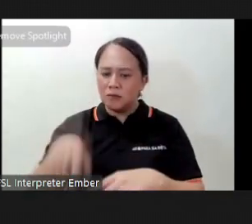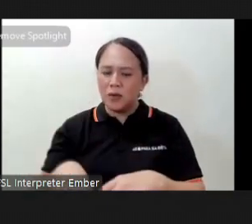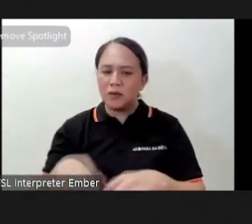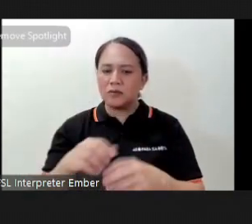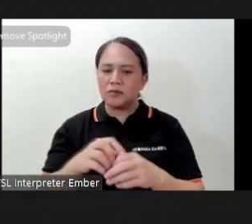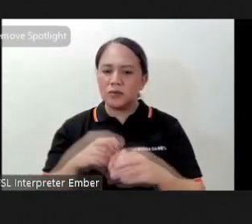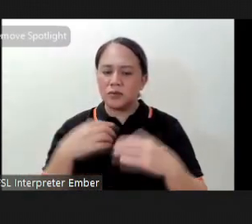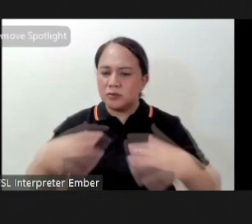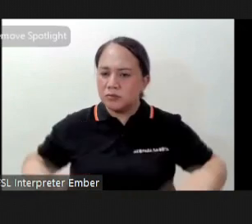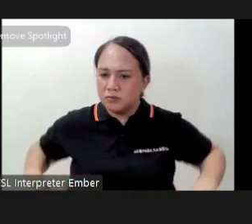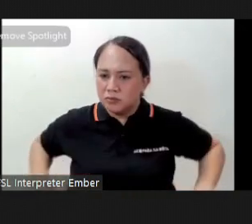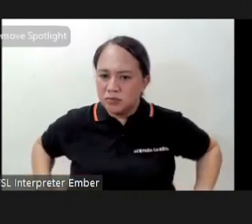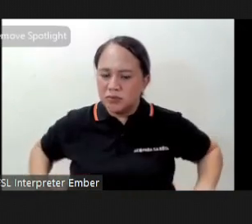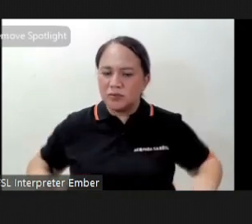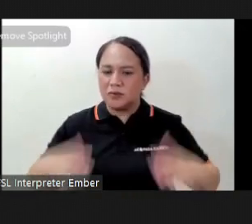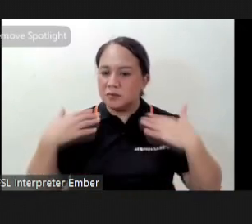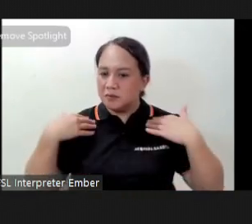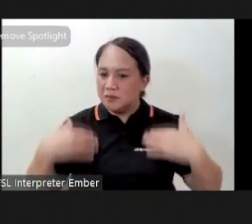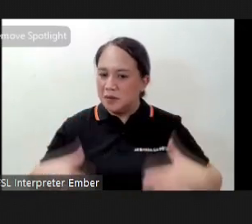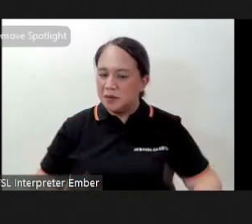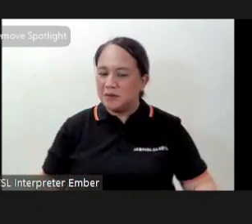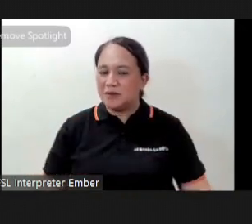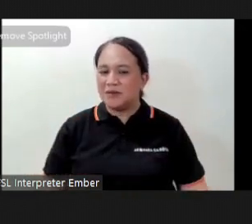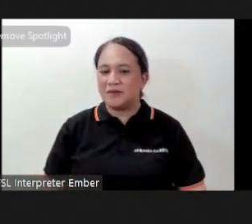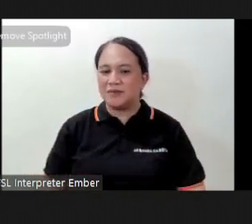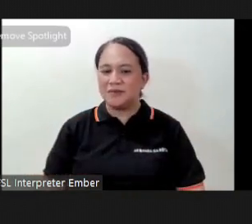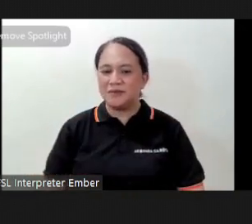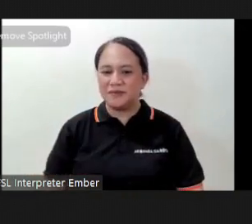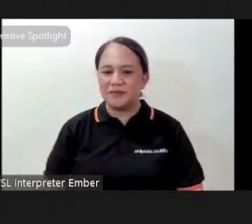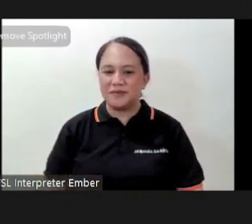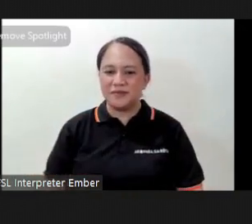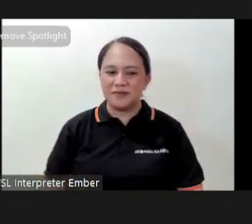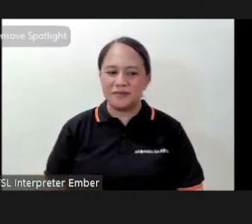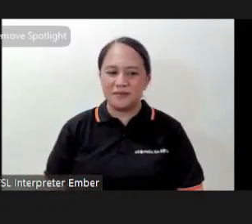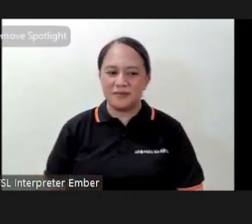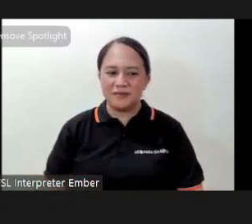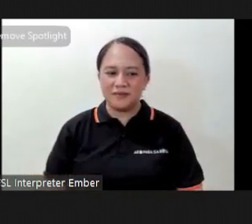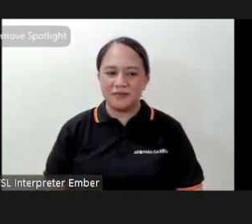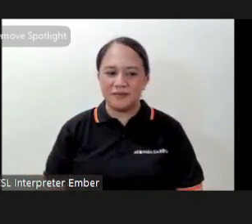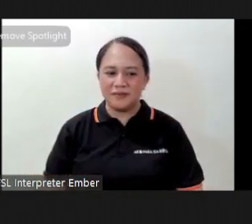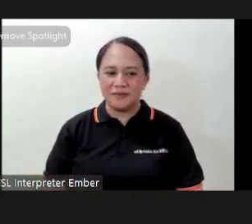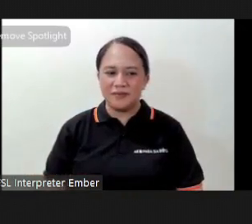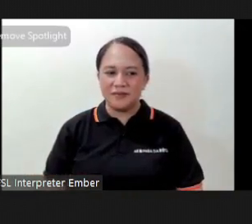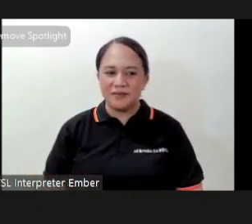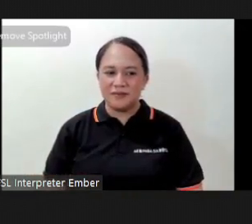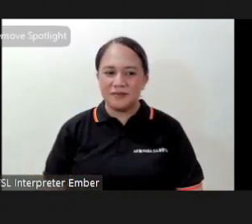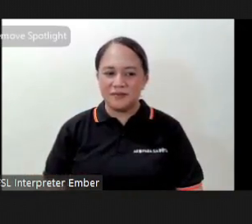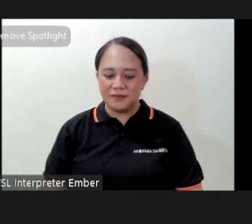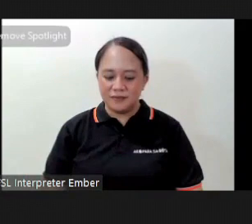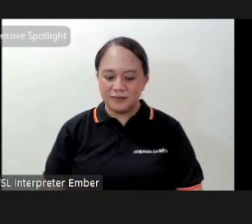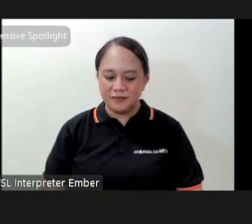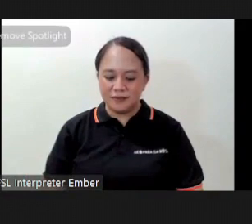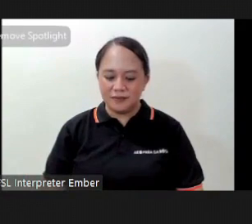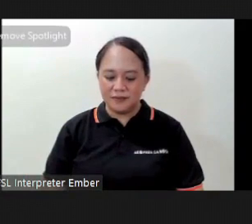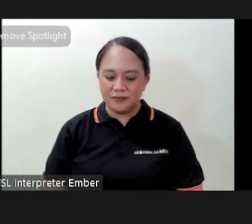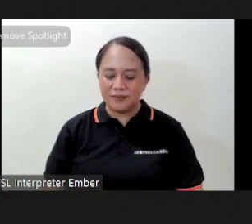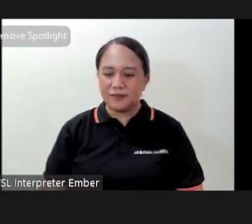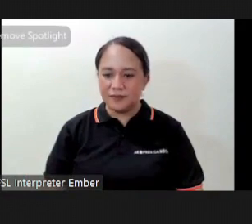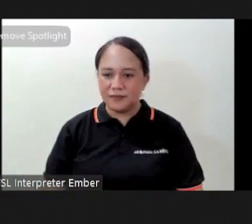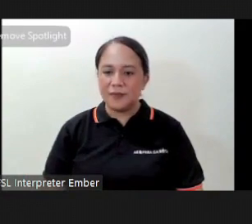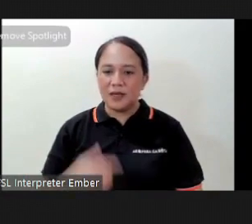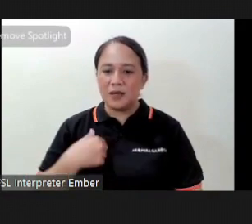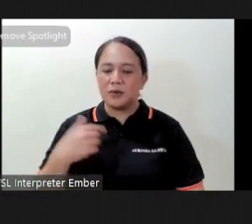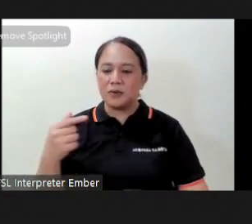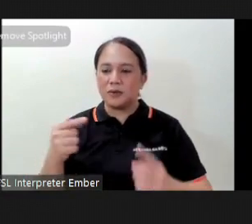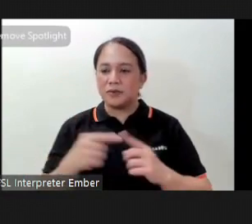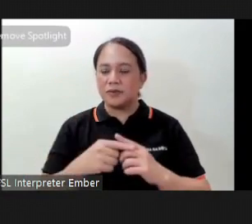torso and feel your back stretch on one side and contract on the other now follow through with the hips and all